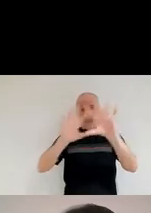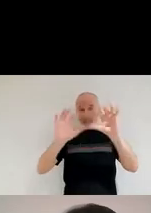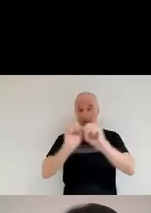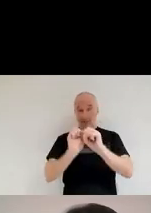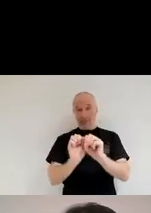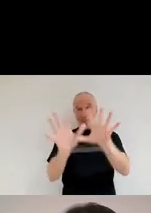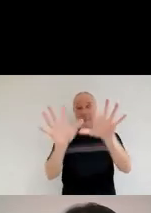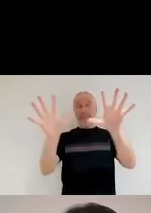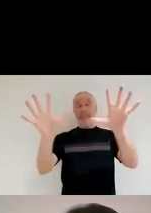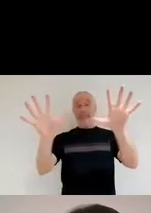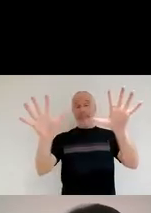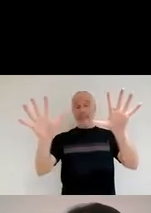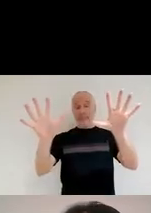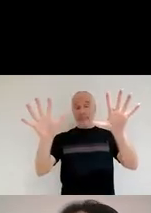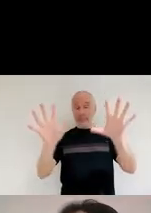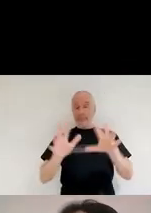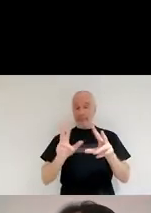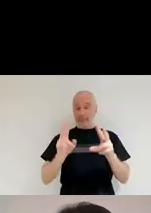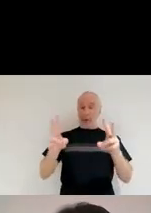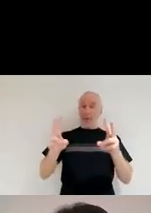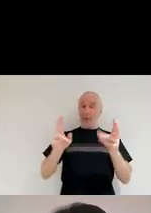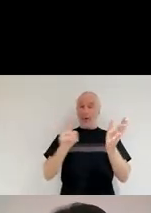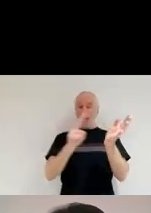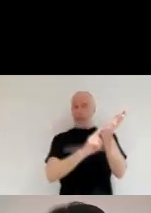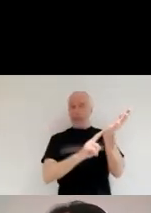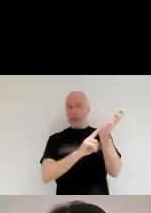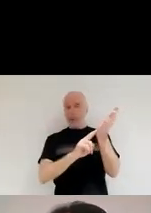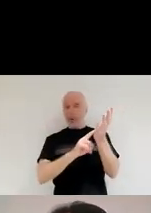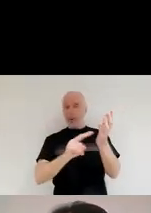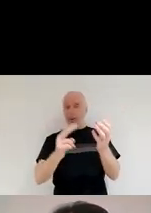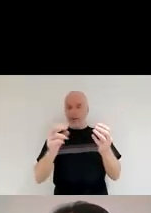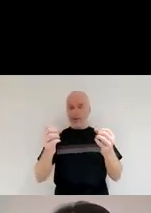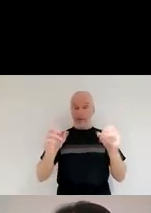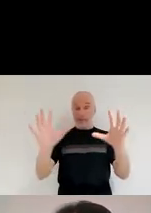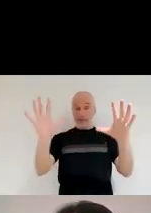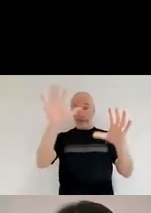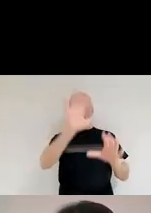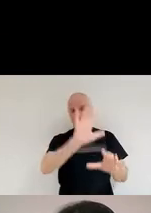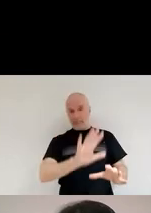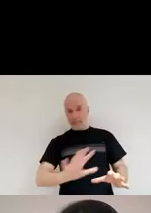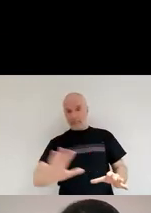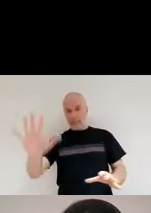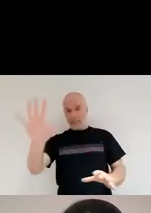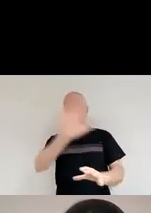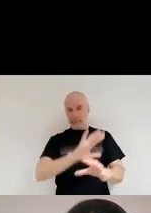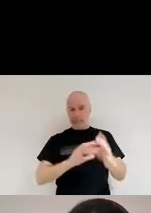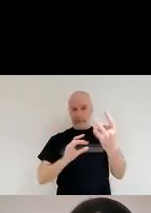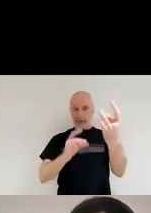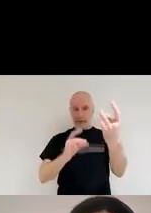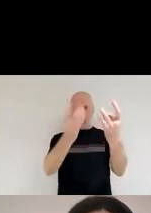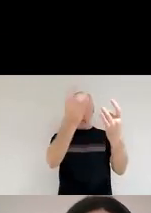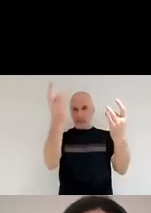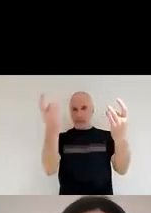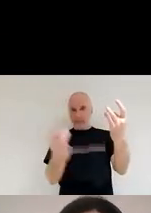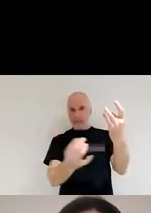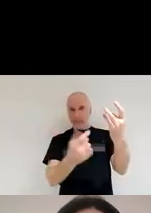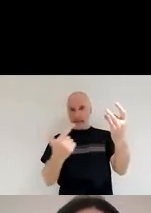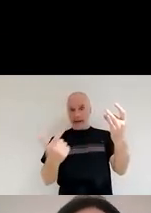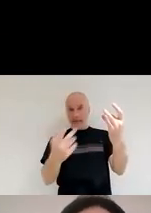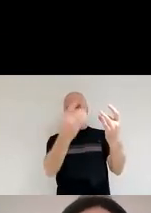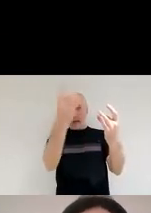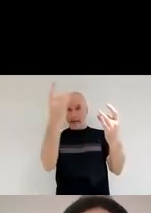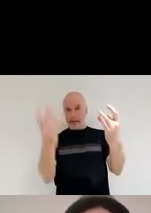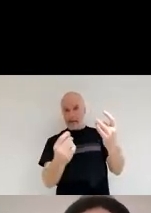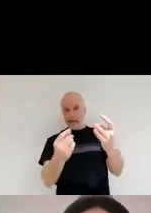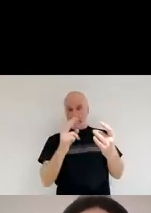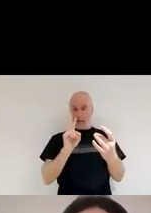causes this bluish glow that you see all around each one of the stars. Okay, so this is